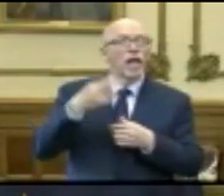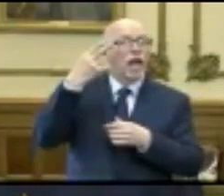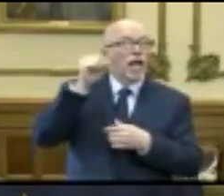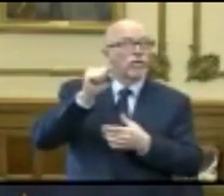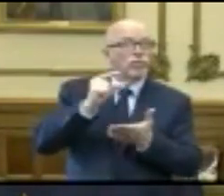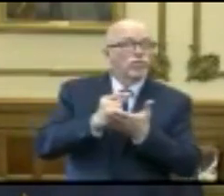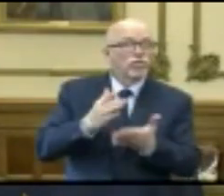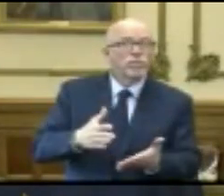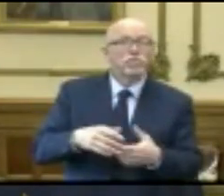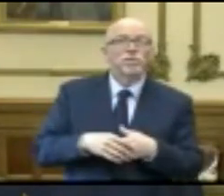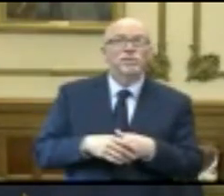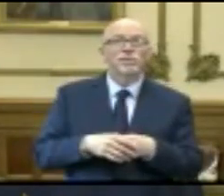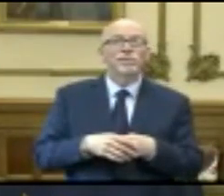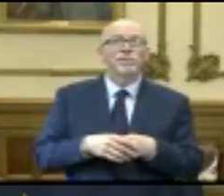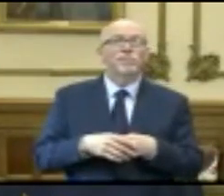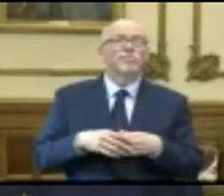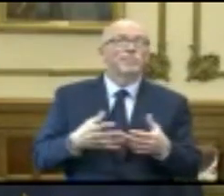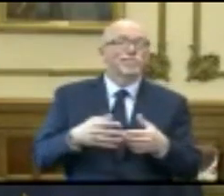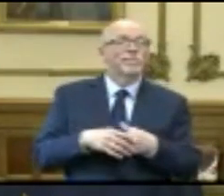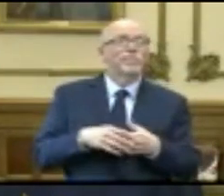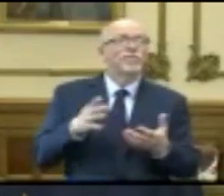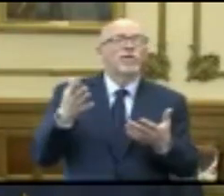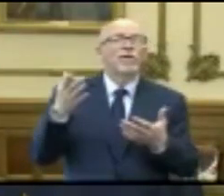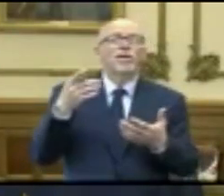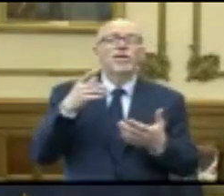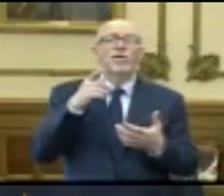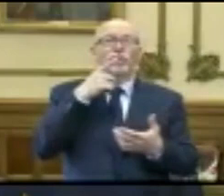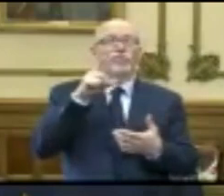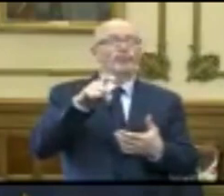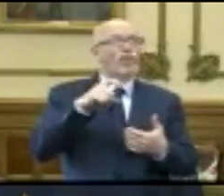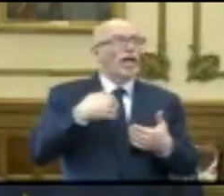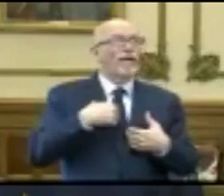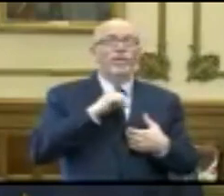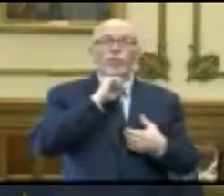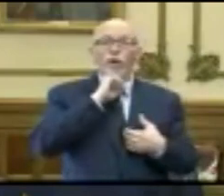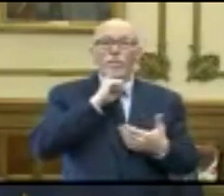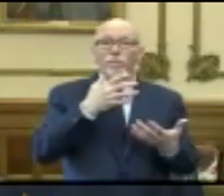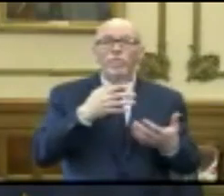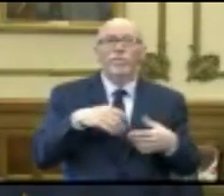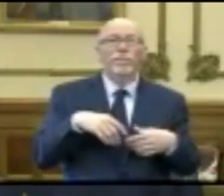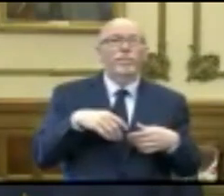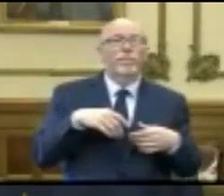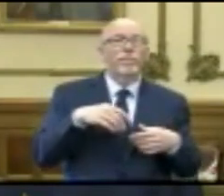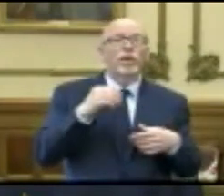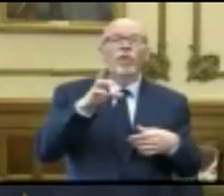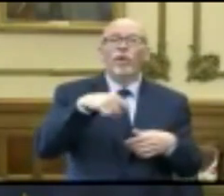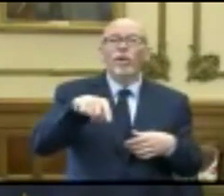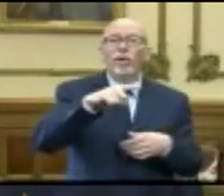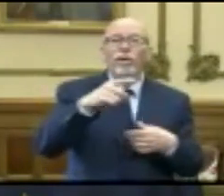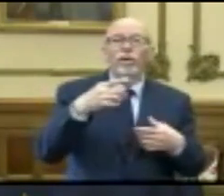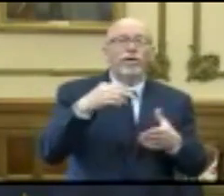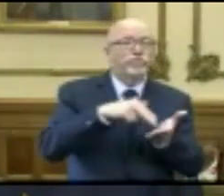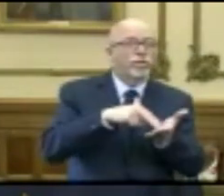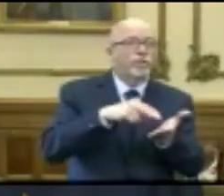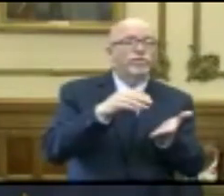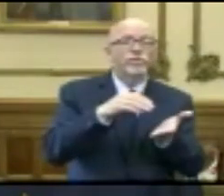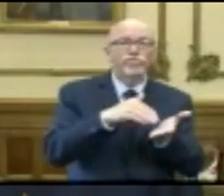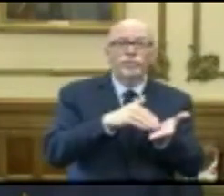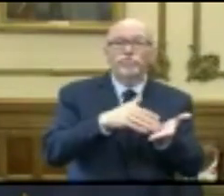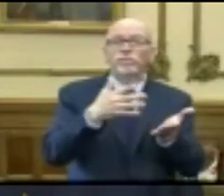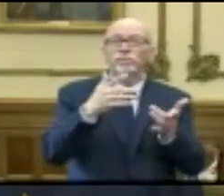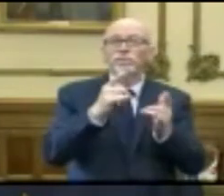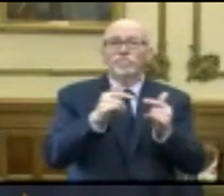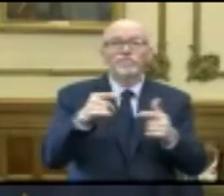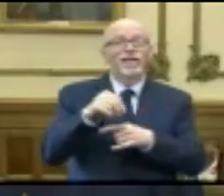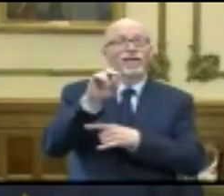graduates, what would have been a prom, or our healthcare professionals. And up in Goshen, Indiana,